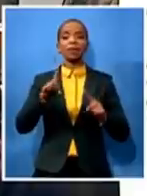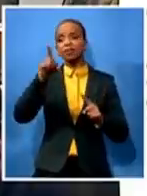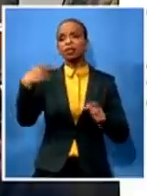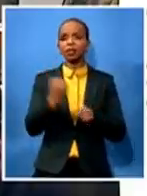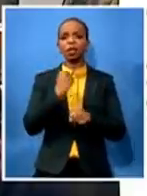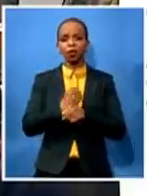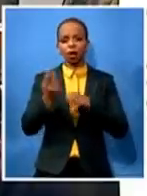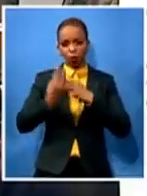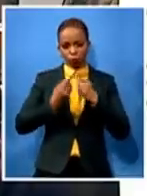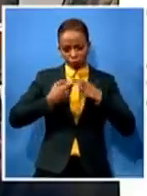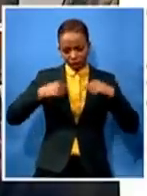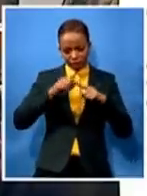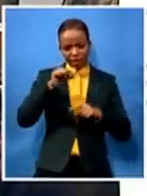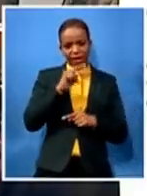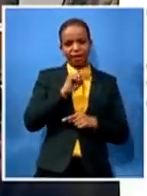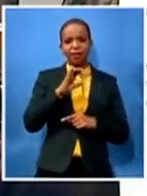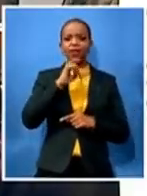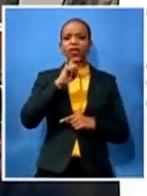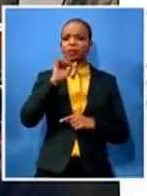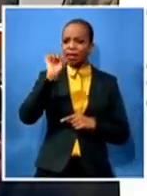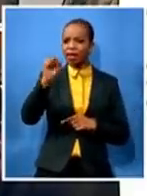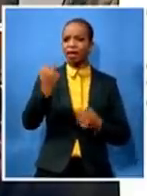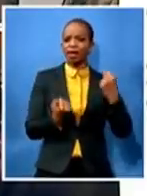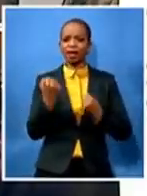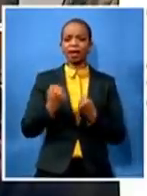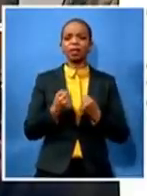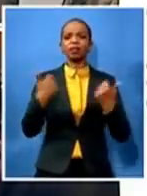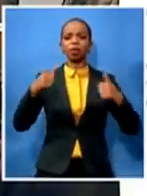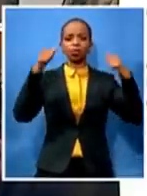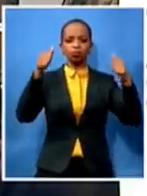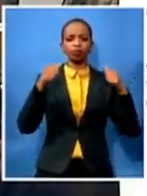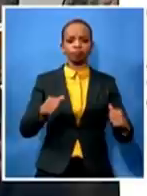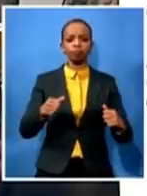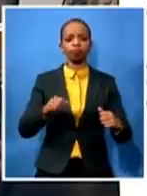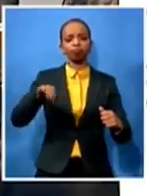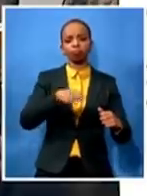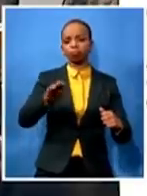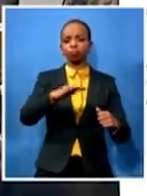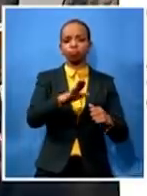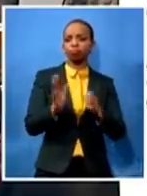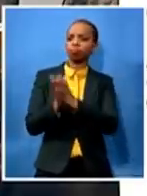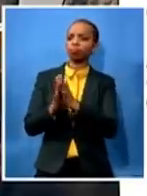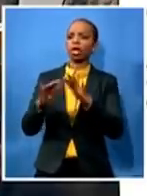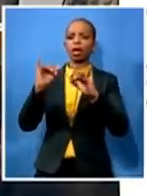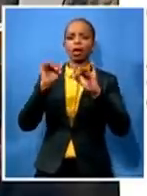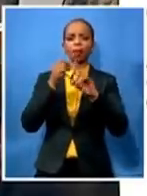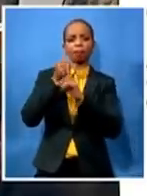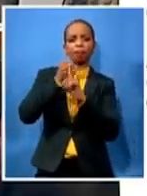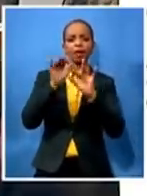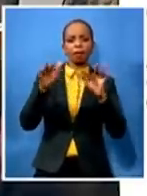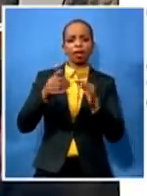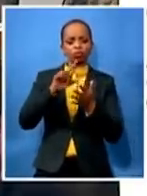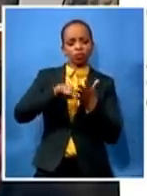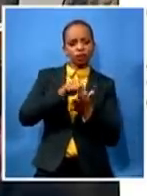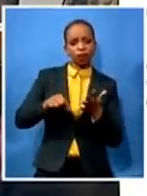mobile billboards fearing voters fearing supporters of the nc to rallies a state